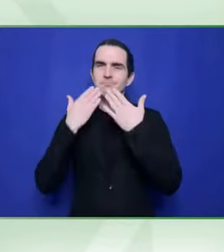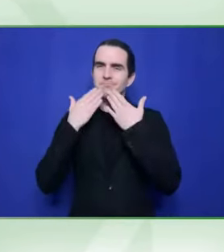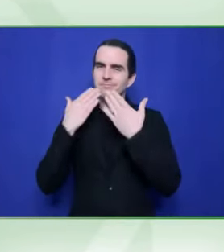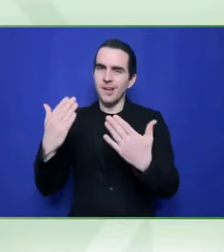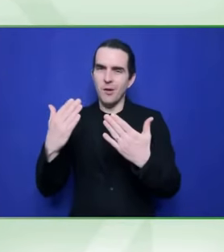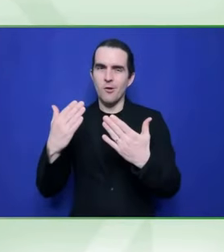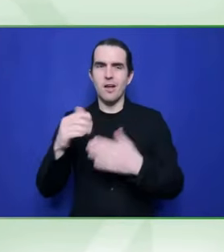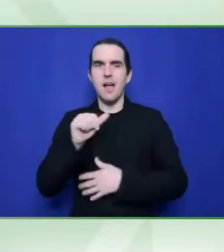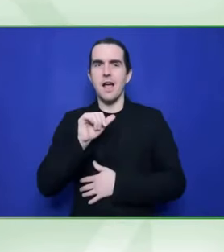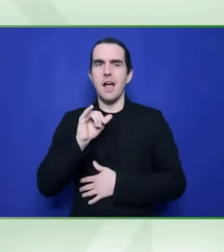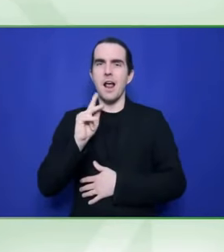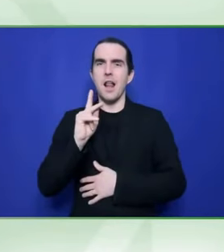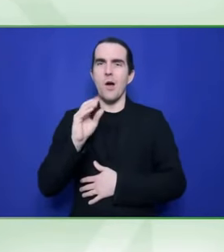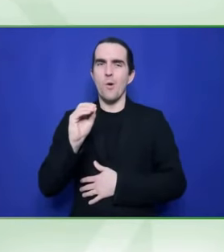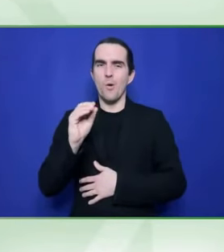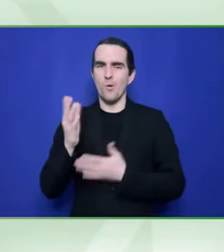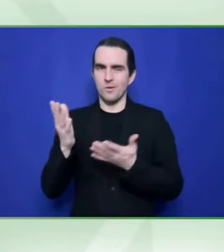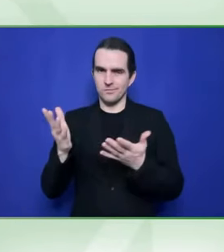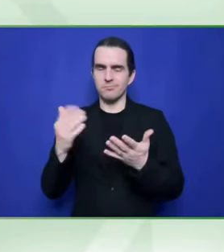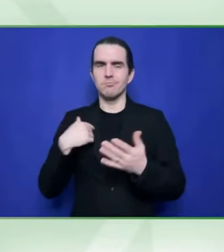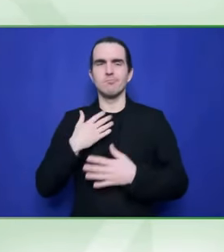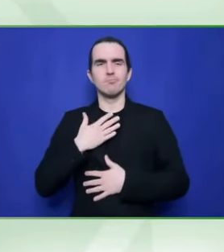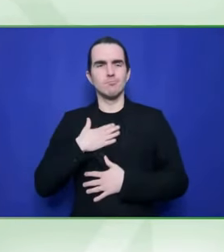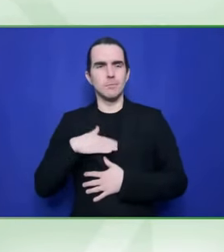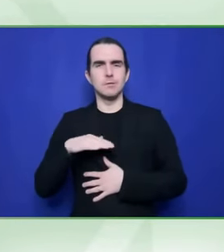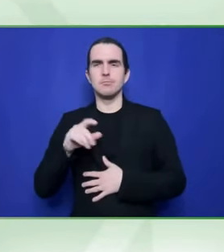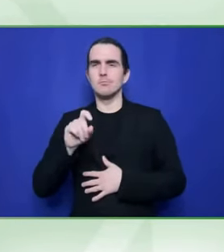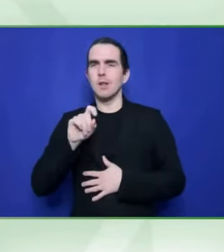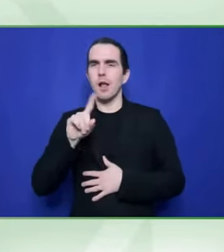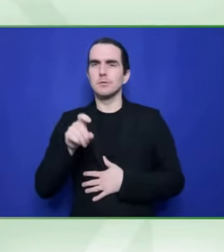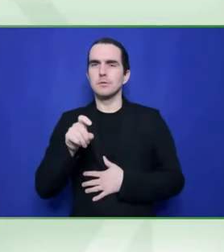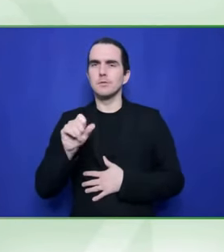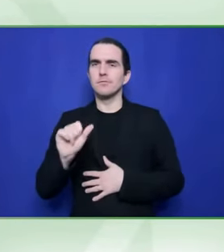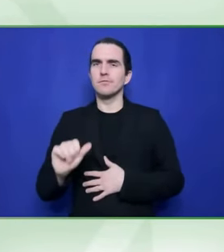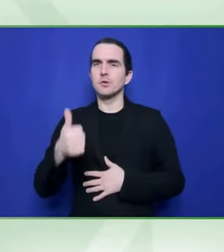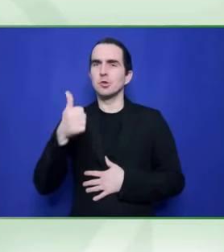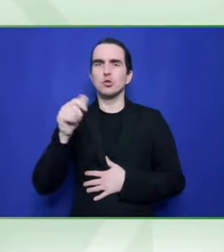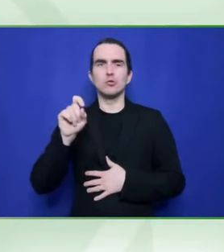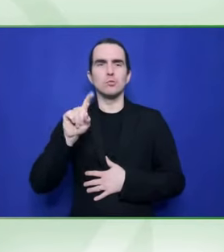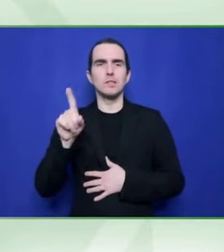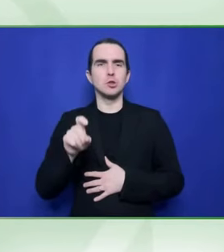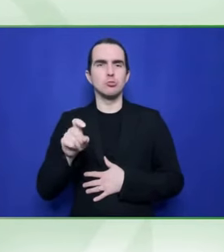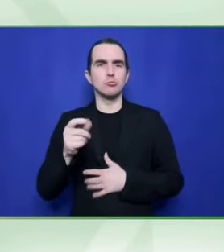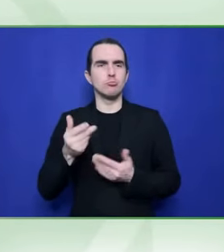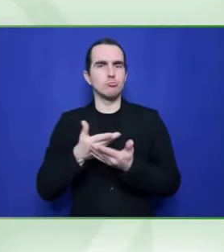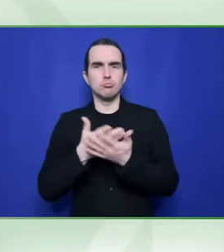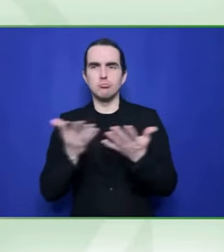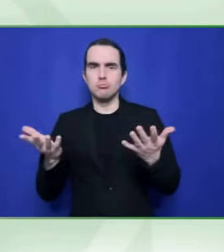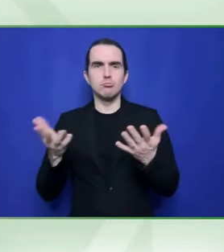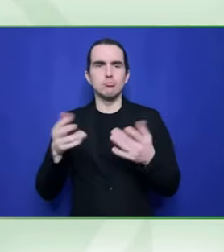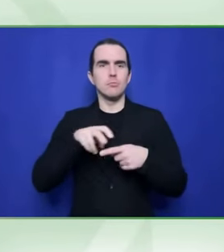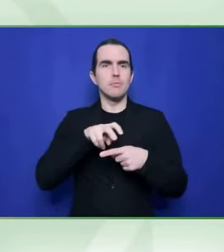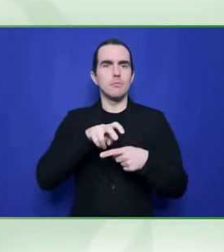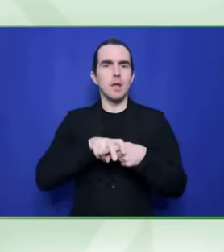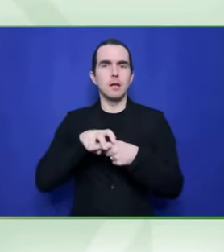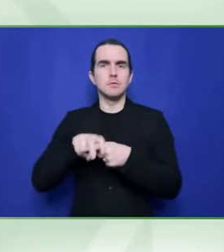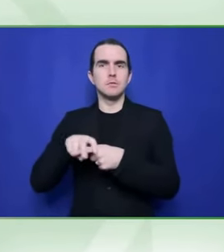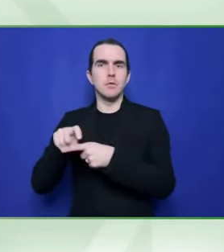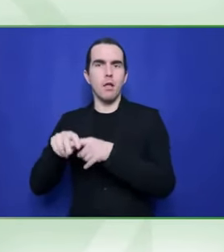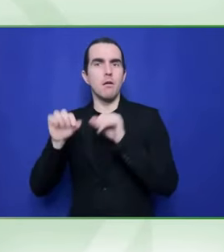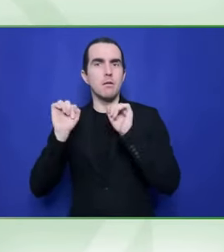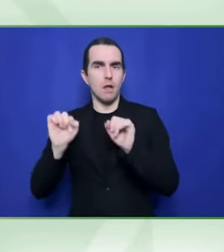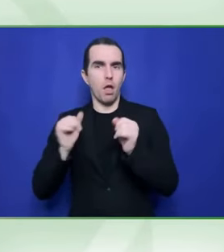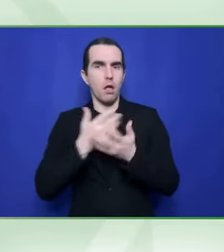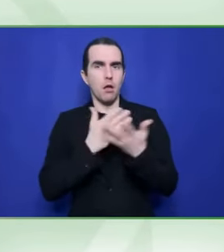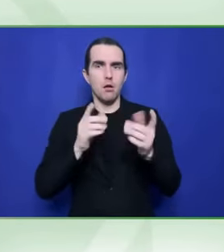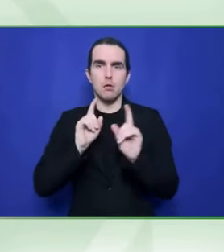answer this and maybe we'll start with Samita and go to Caroline and then Aiko. And that is, you know, there's a